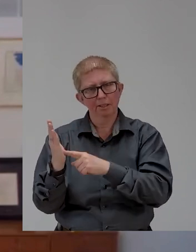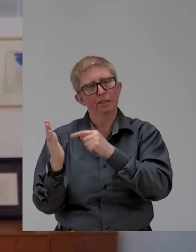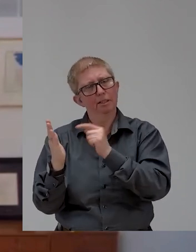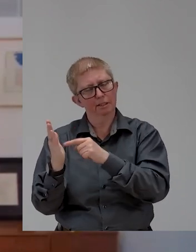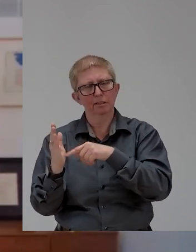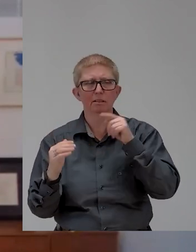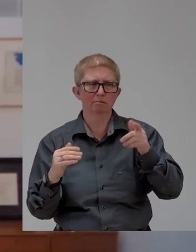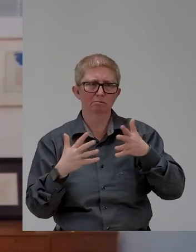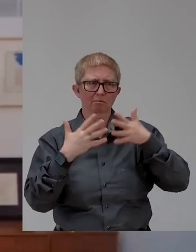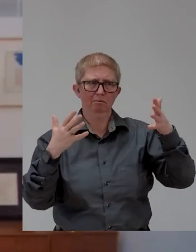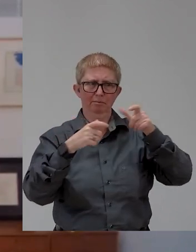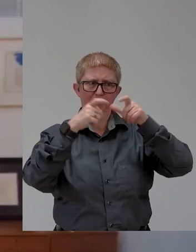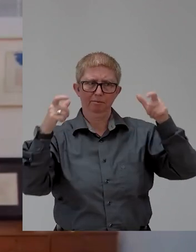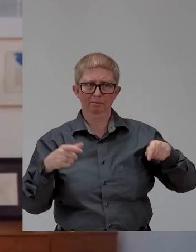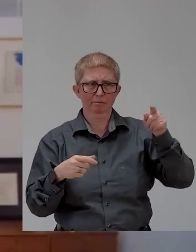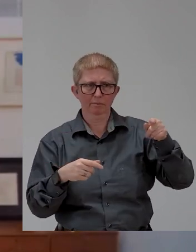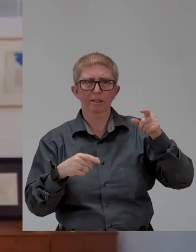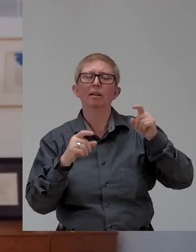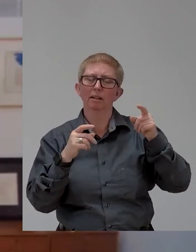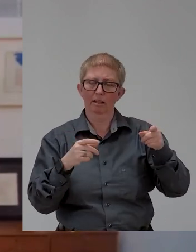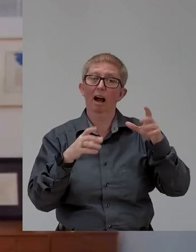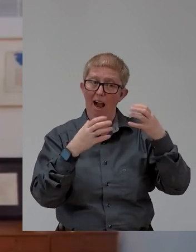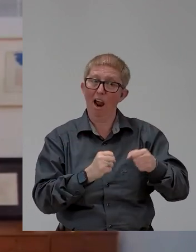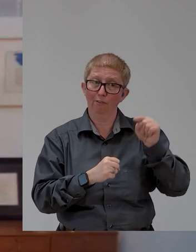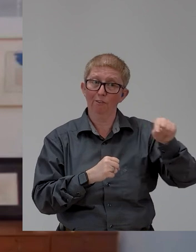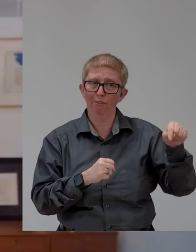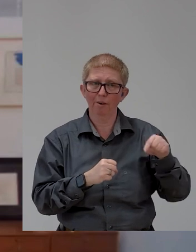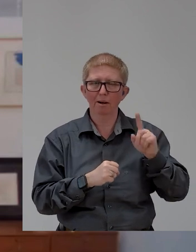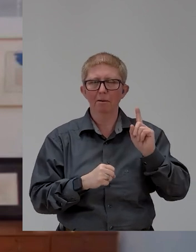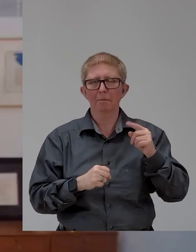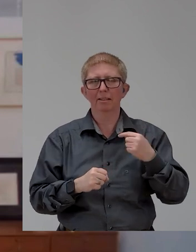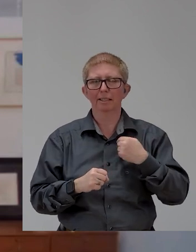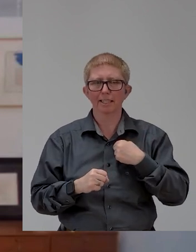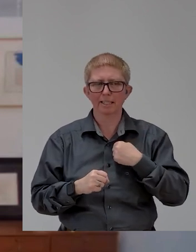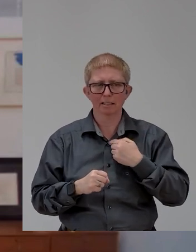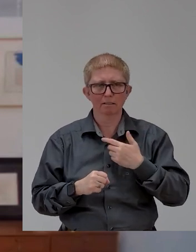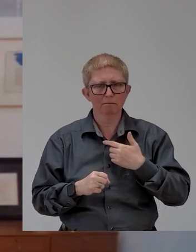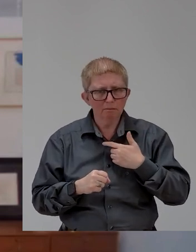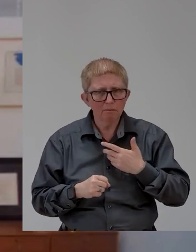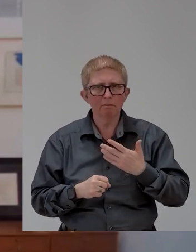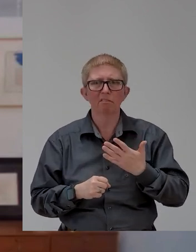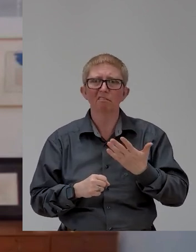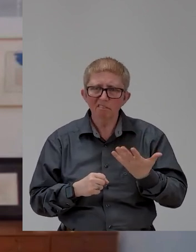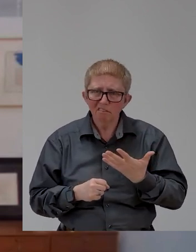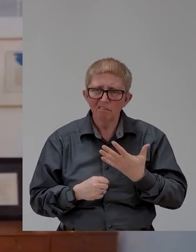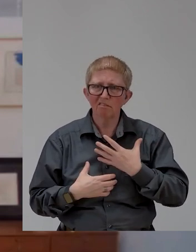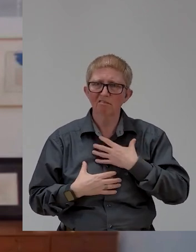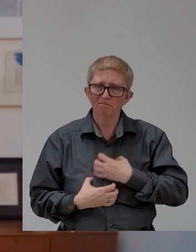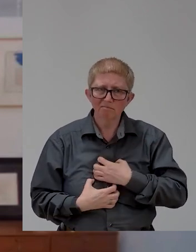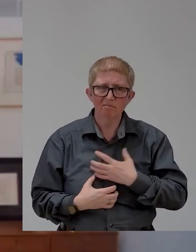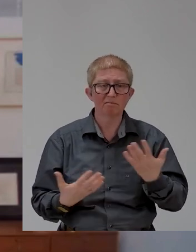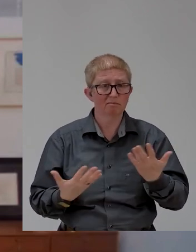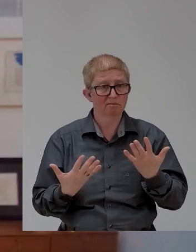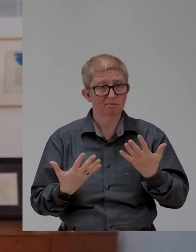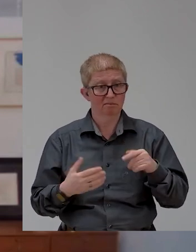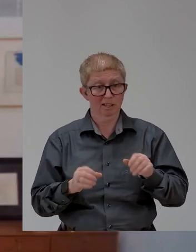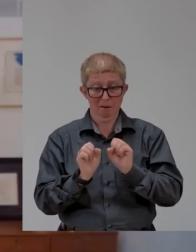of procurement. But I was very disappointed to see that, that kind of once things went southward with the pandemic, all these